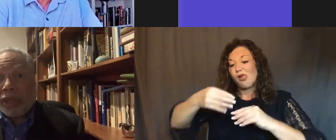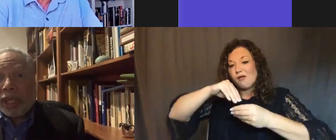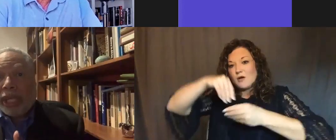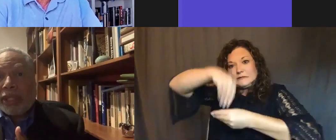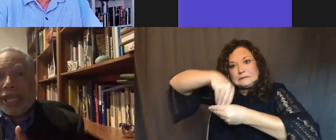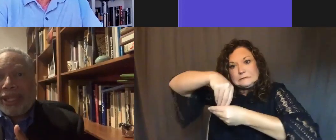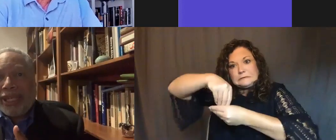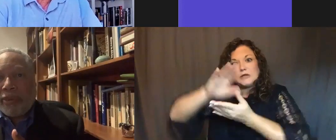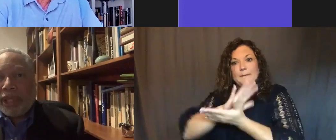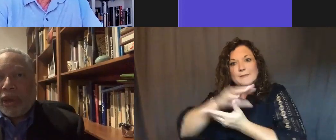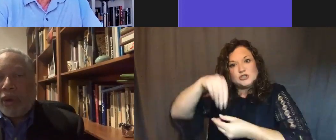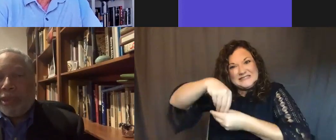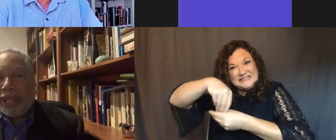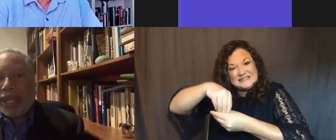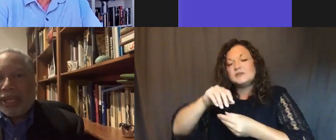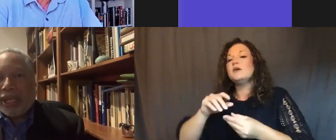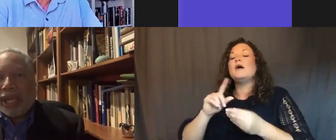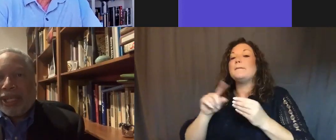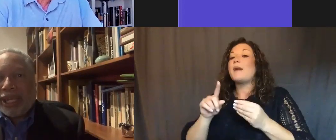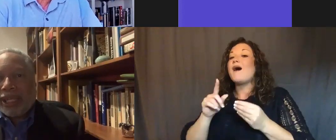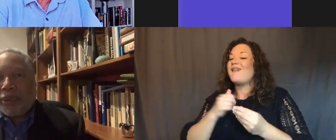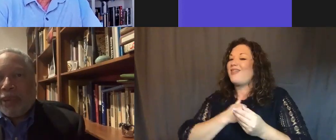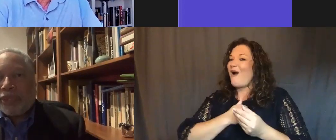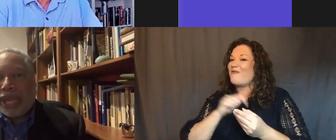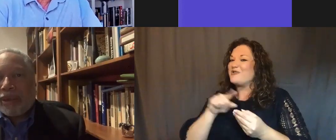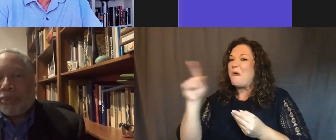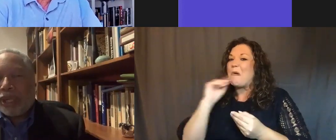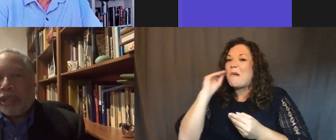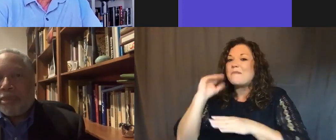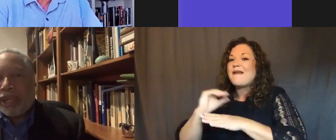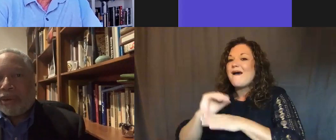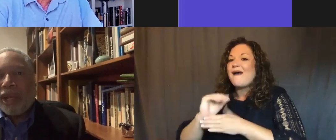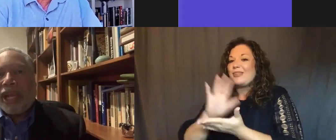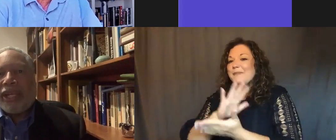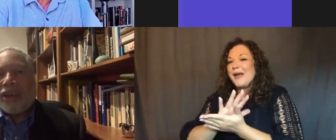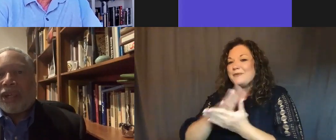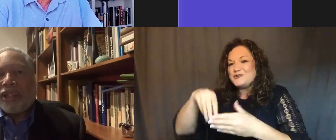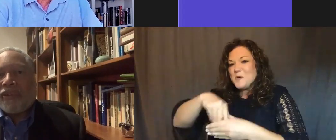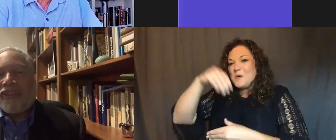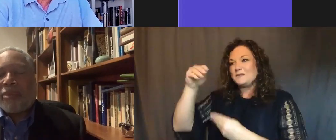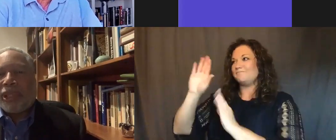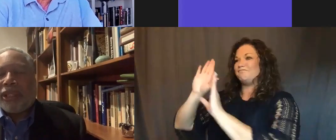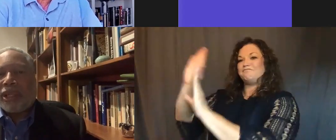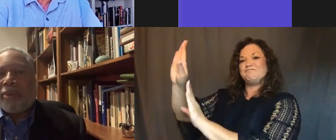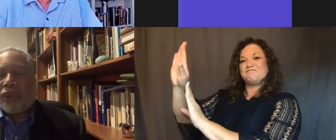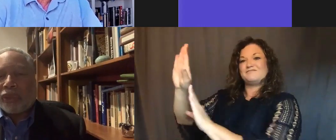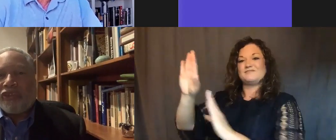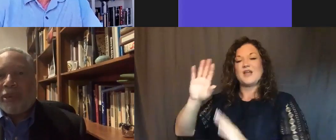loved is that then he would go home at night and take the papers out and put it on the mantel and talk to his